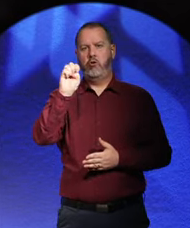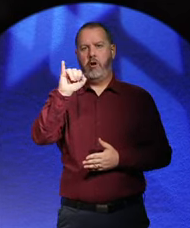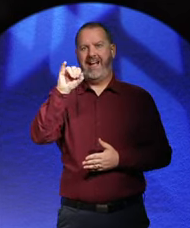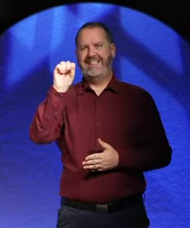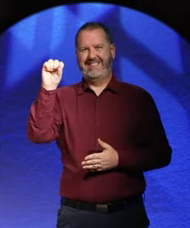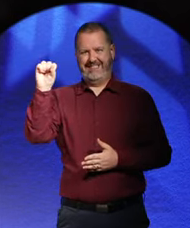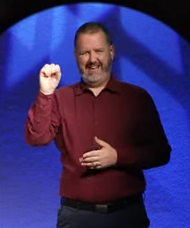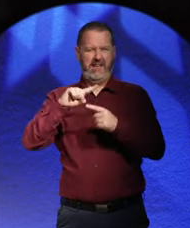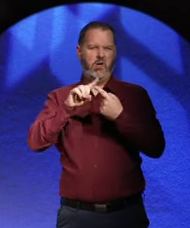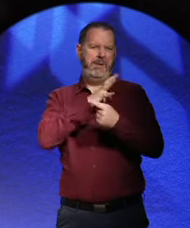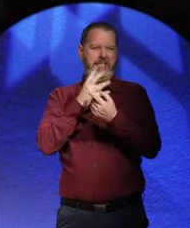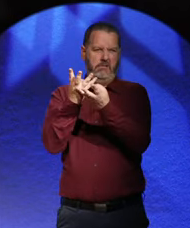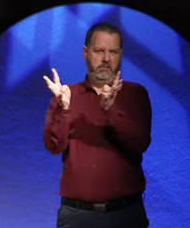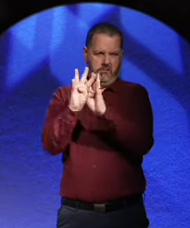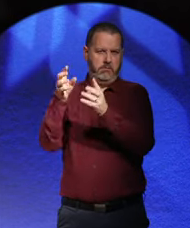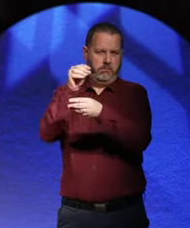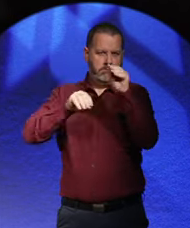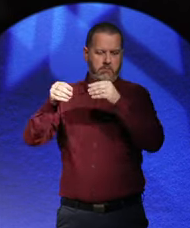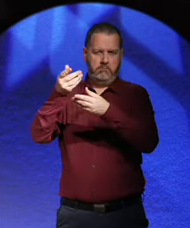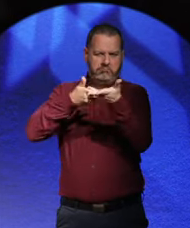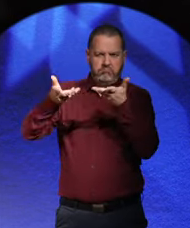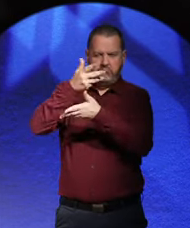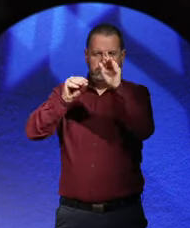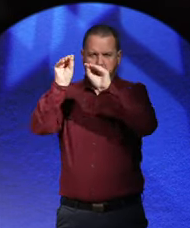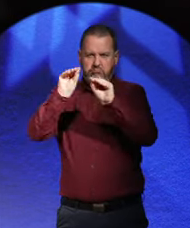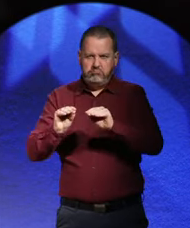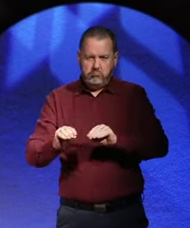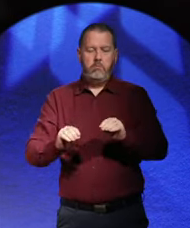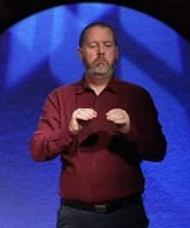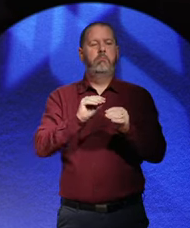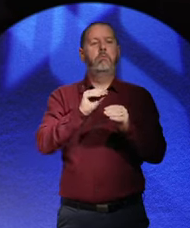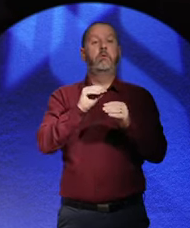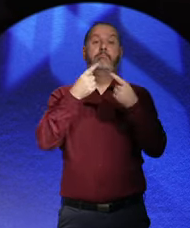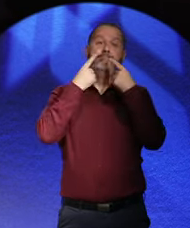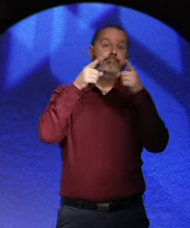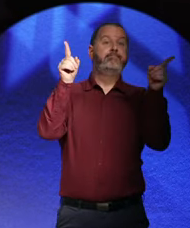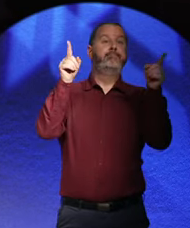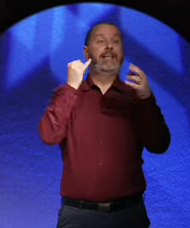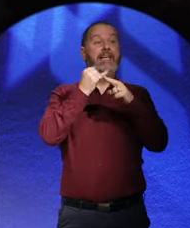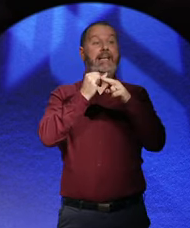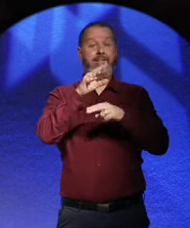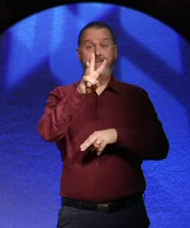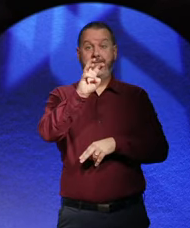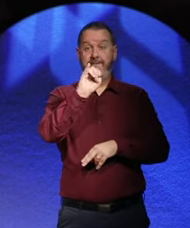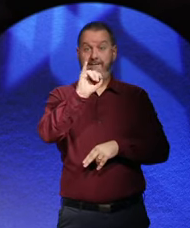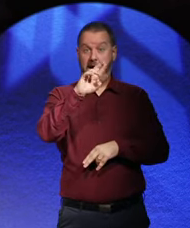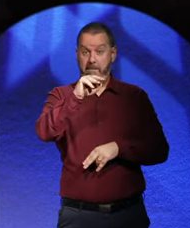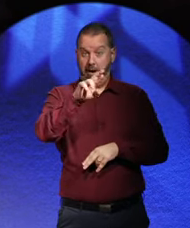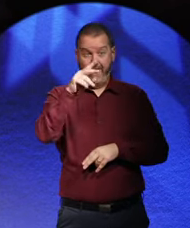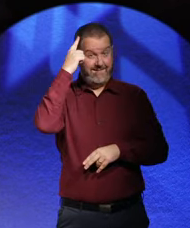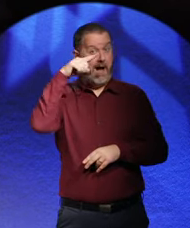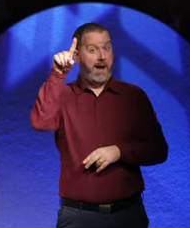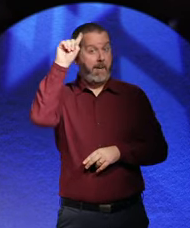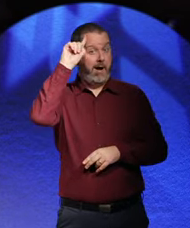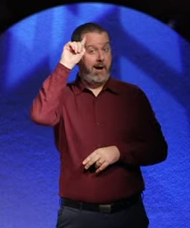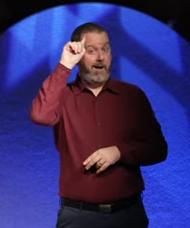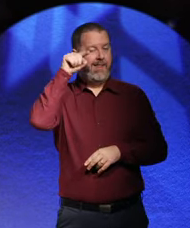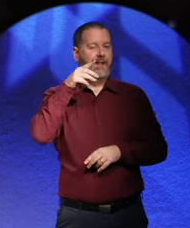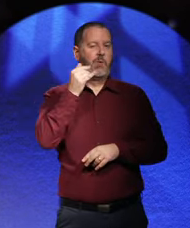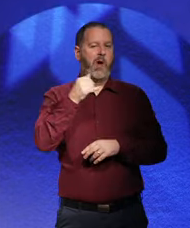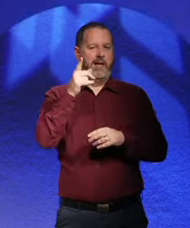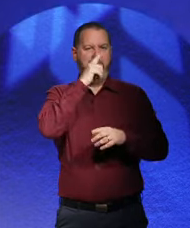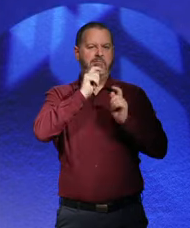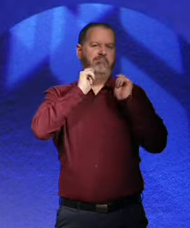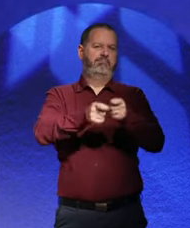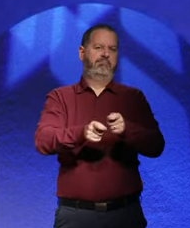was proclaimed in August 1919 in the town of Weimar, hence Weimar, Germany.